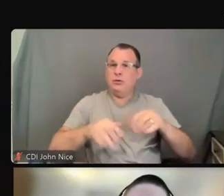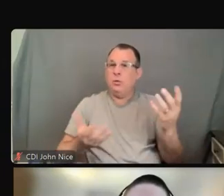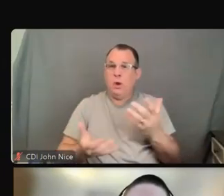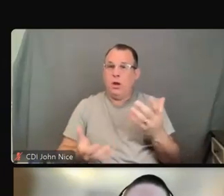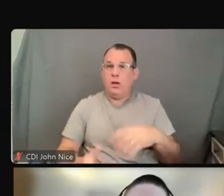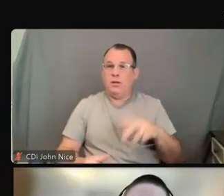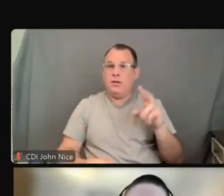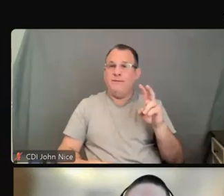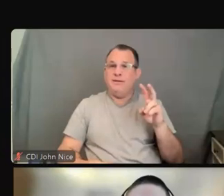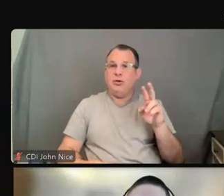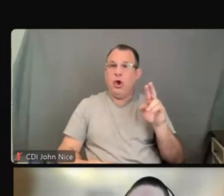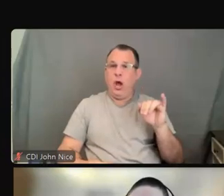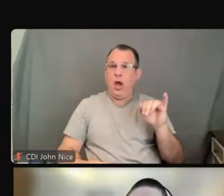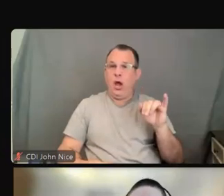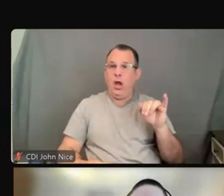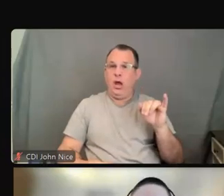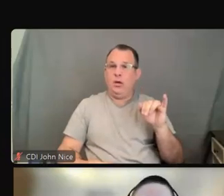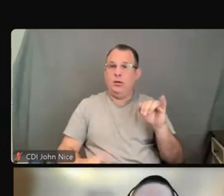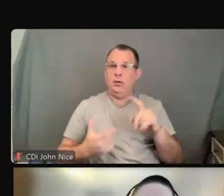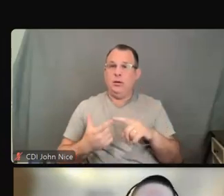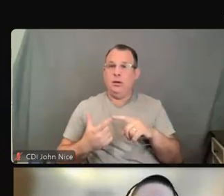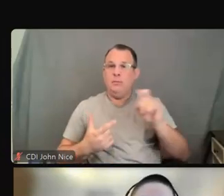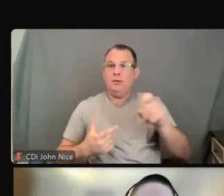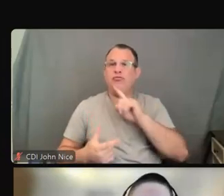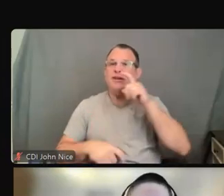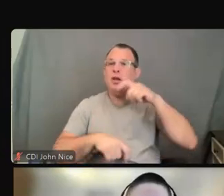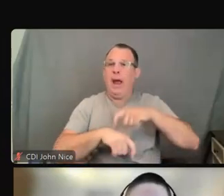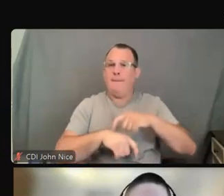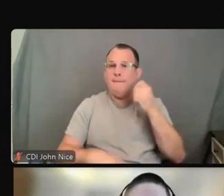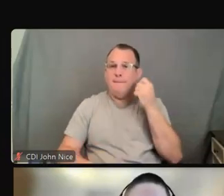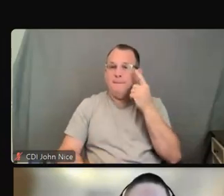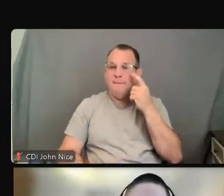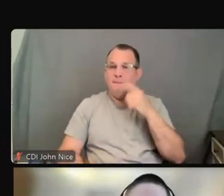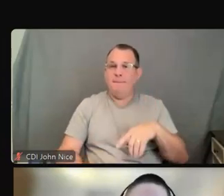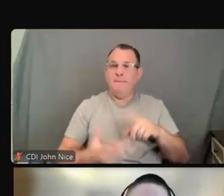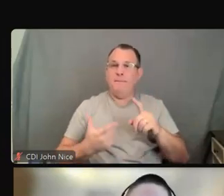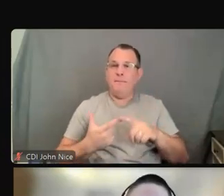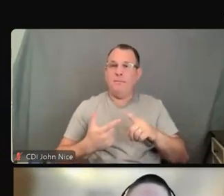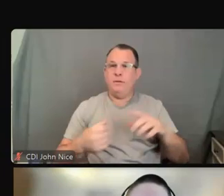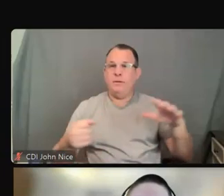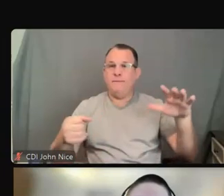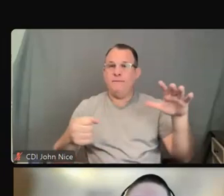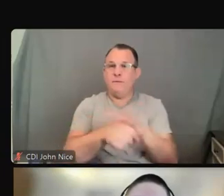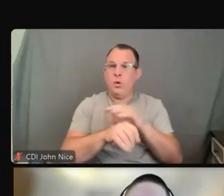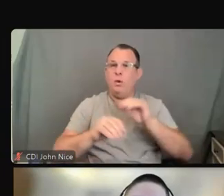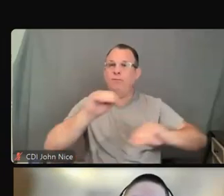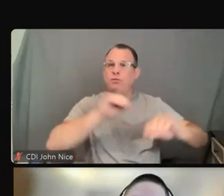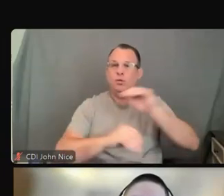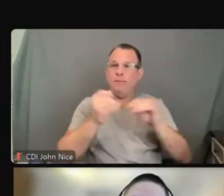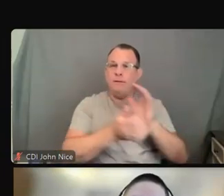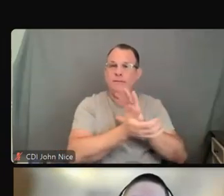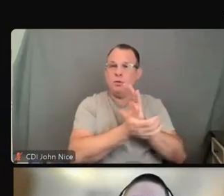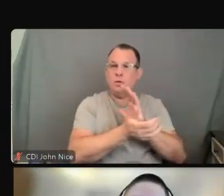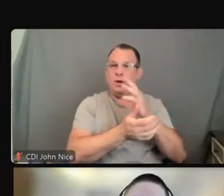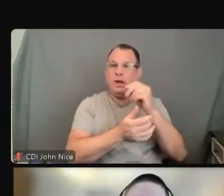be in real-time, full-motion video and audio, and it must be